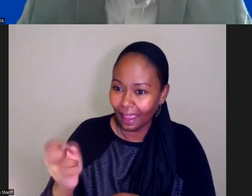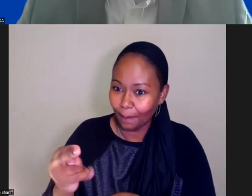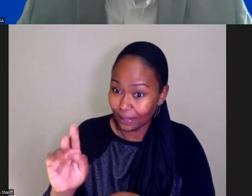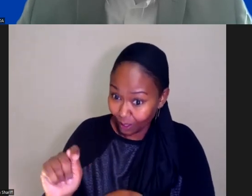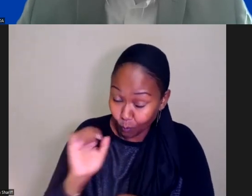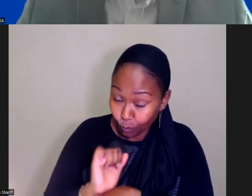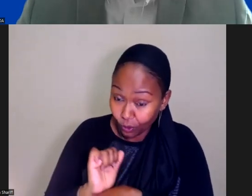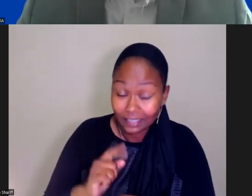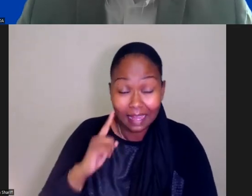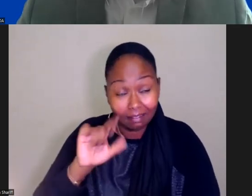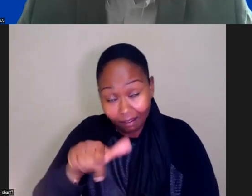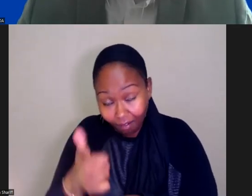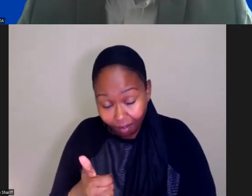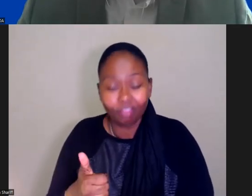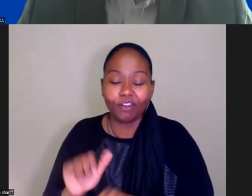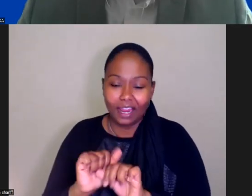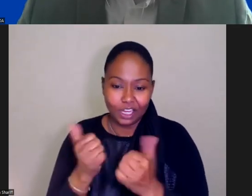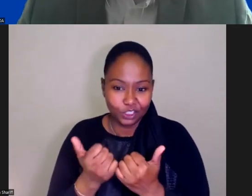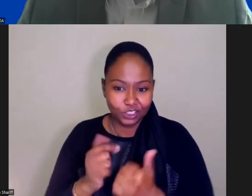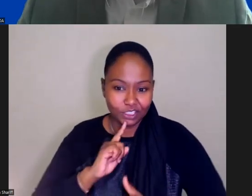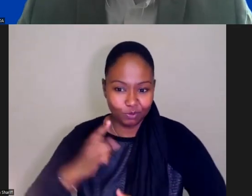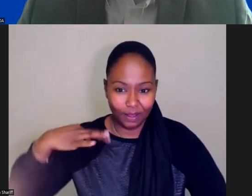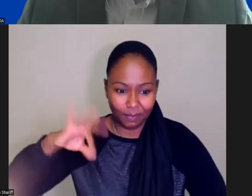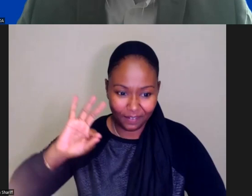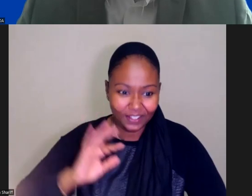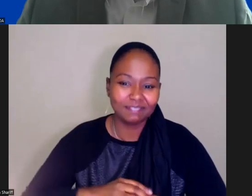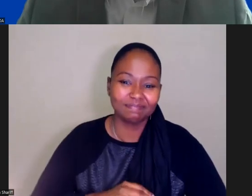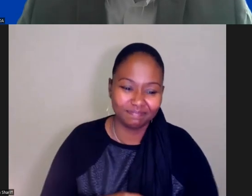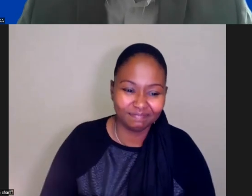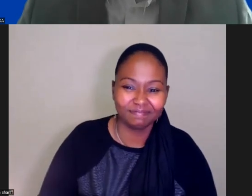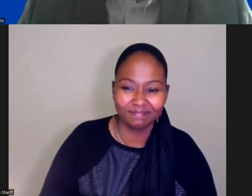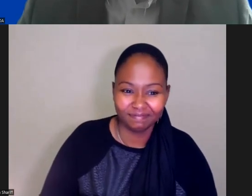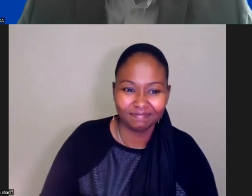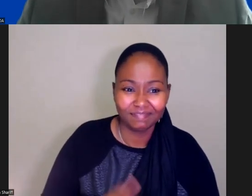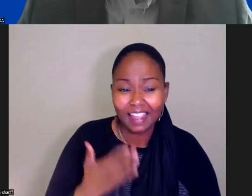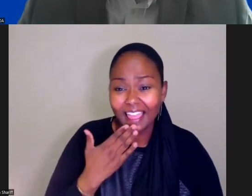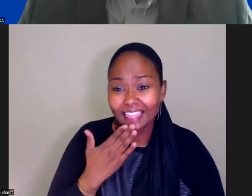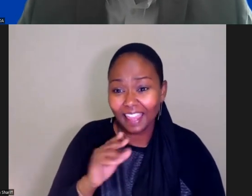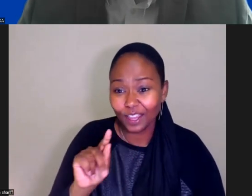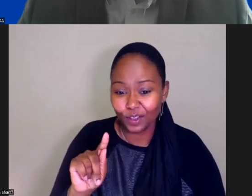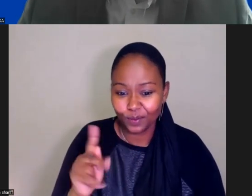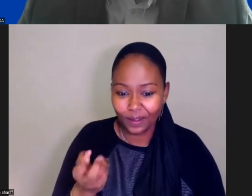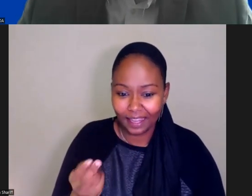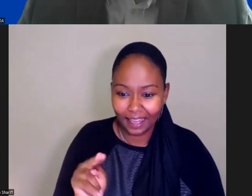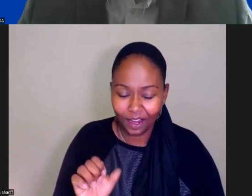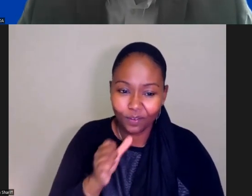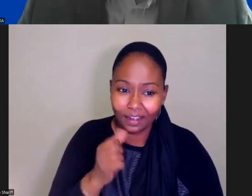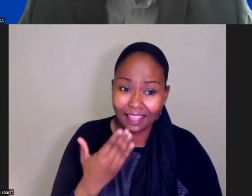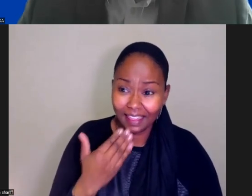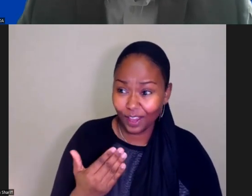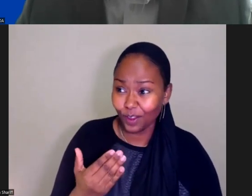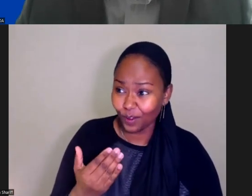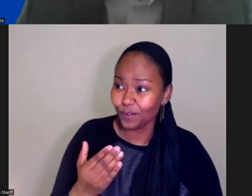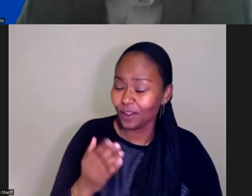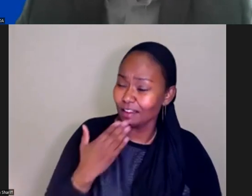departments and agencies would really benefit from seeing your approach as well. So thank you. Thank you, Karen. That's a really good point as well about sharing this framework. Absolutely. Thanks.